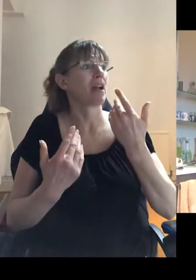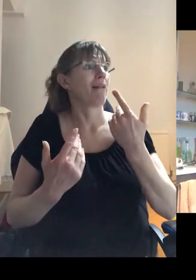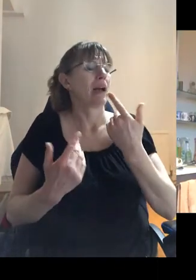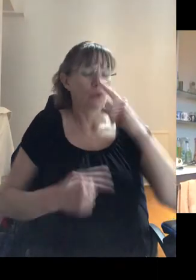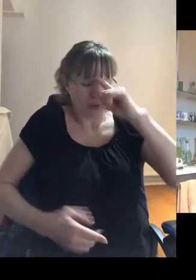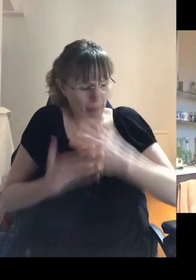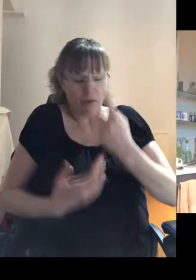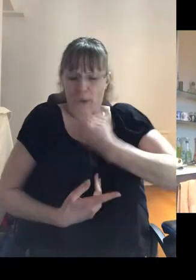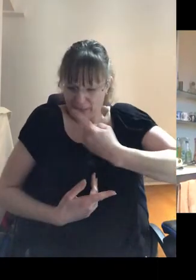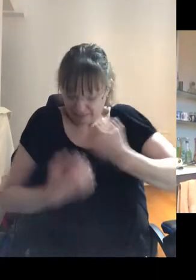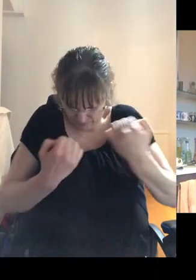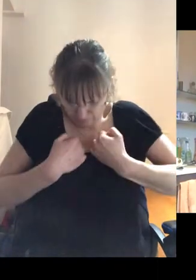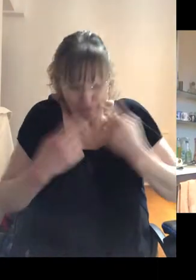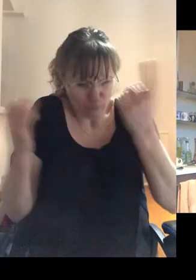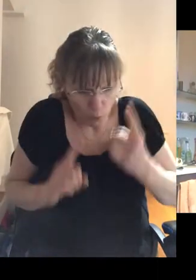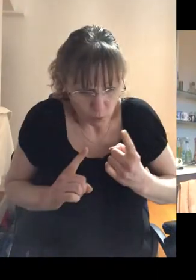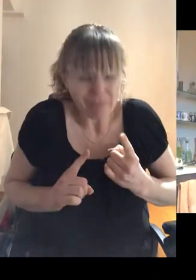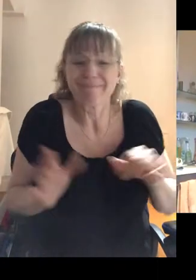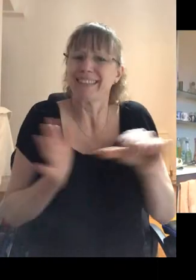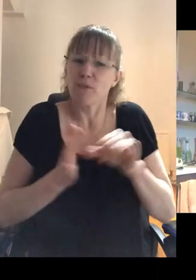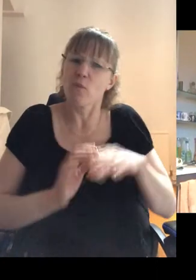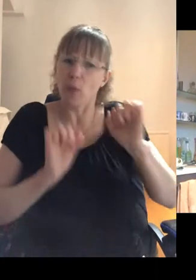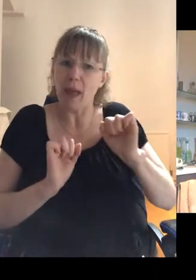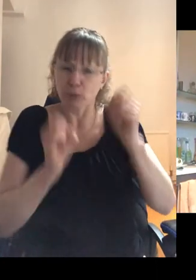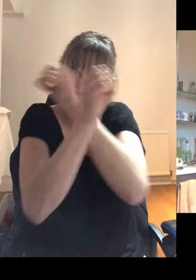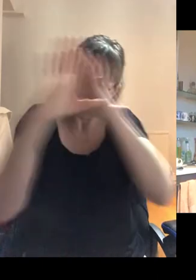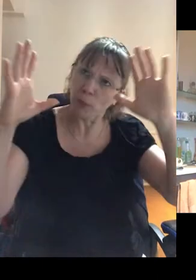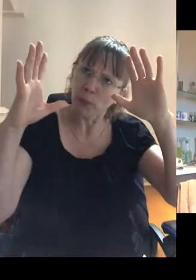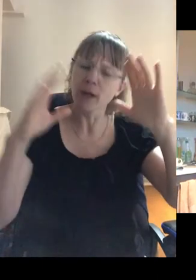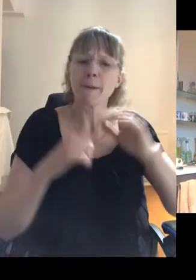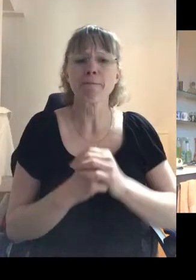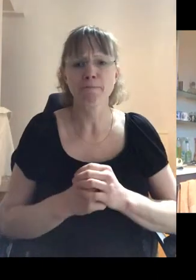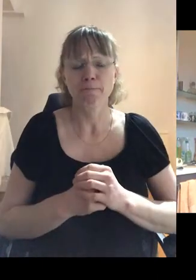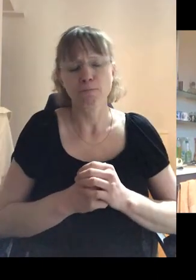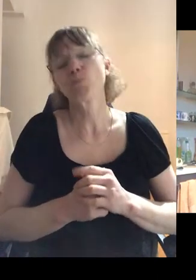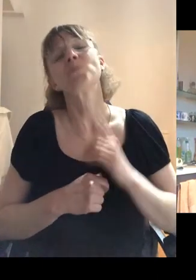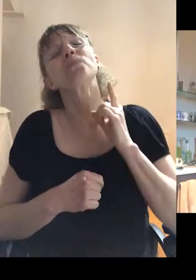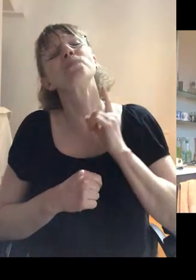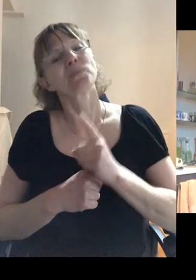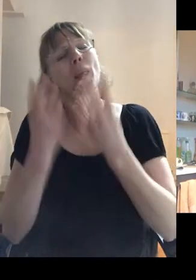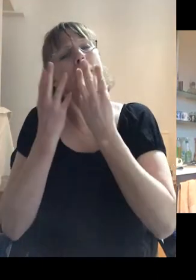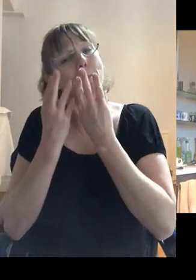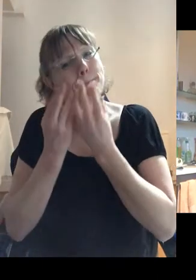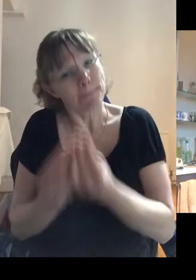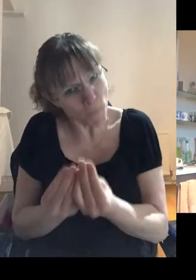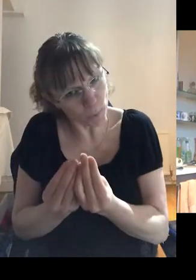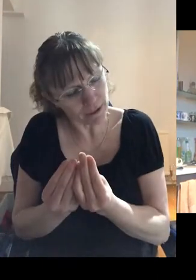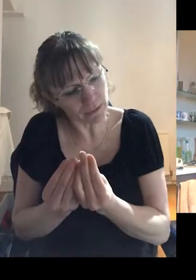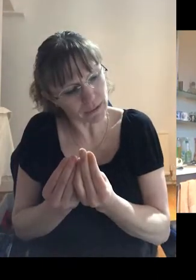wanted to believe about themselves at the time. Yeah. Yeah. The, that, that, uh, moment in, I think it was